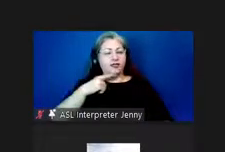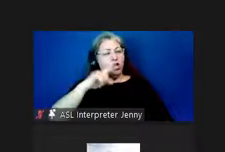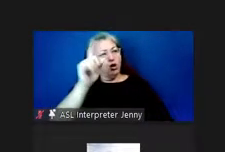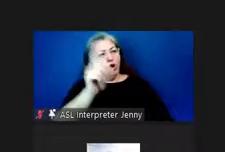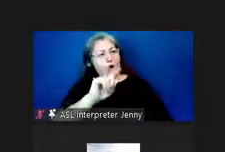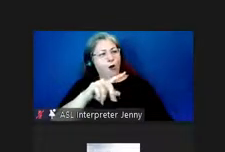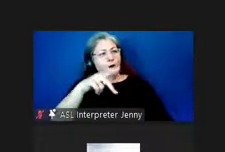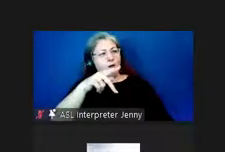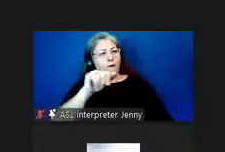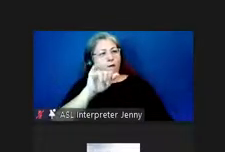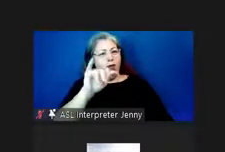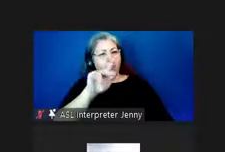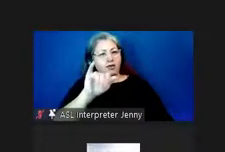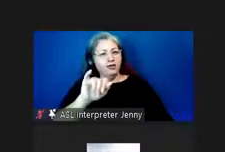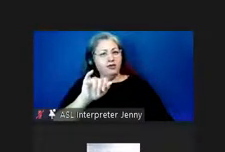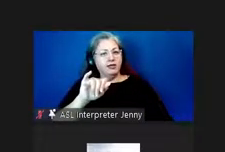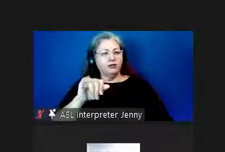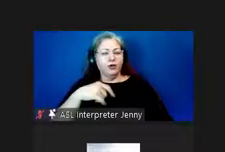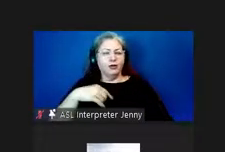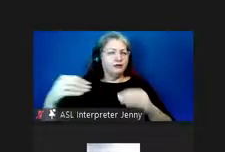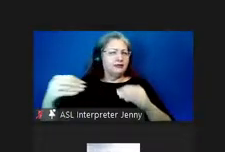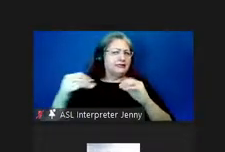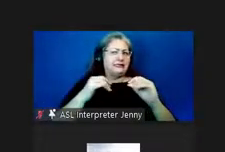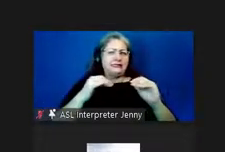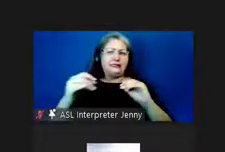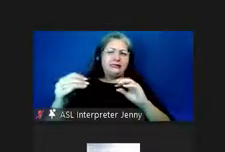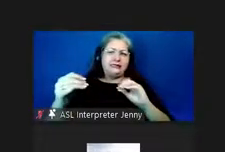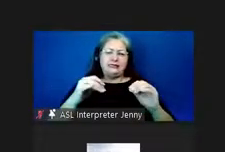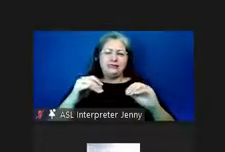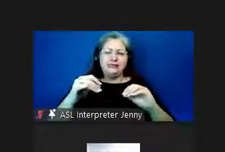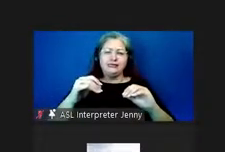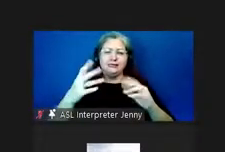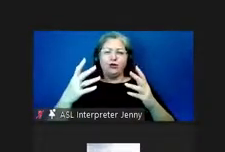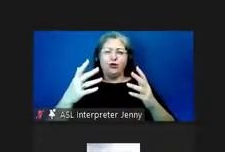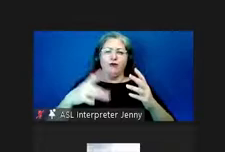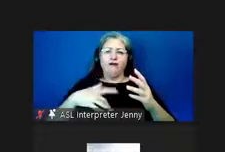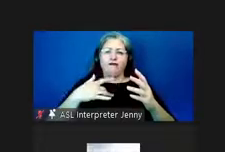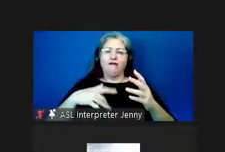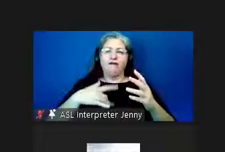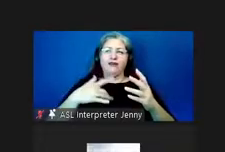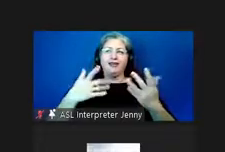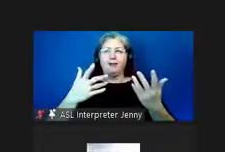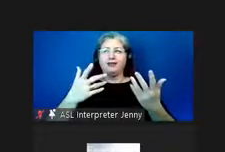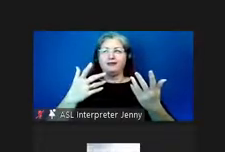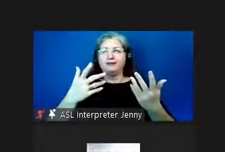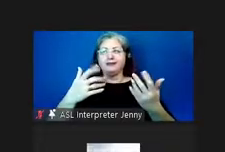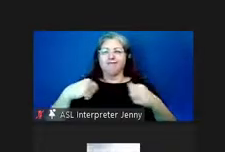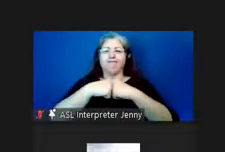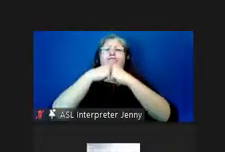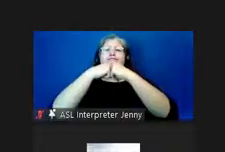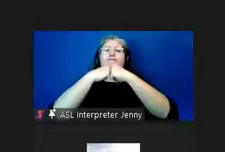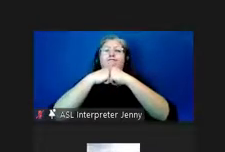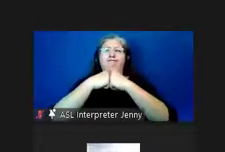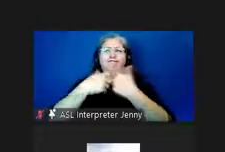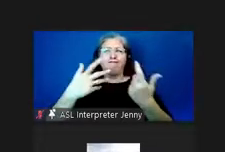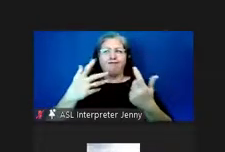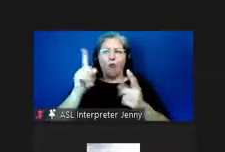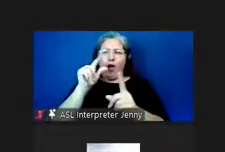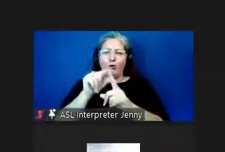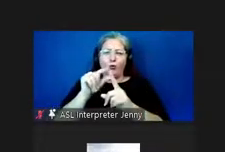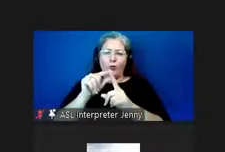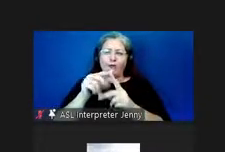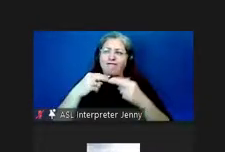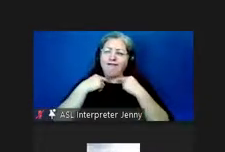no pikey and we were we found ourselves at sort of this little humorous impasse where we were bickering over one word